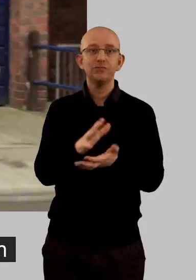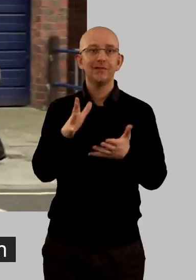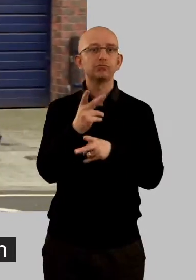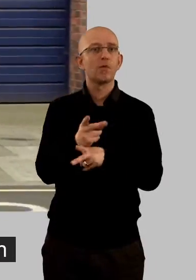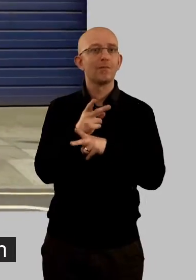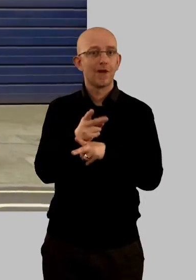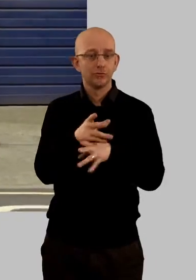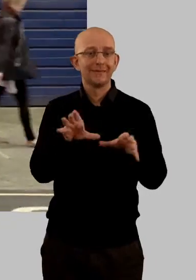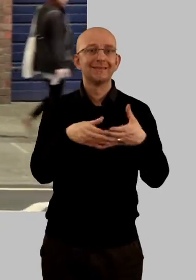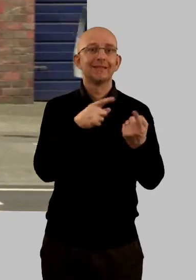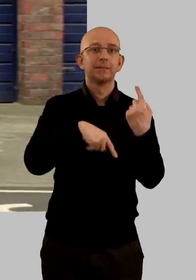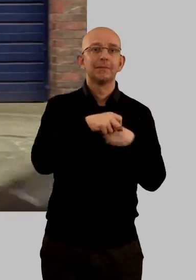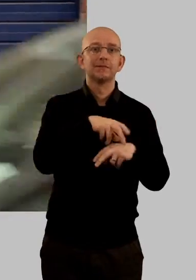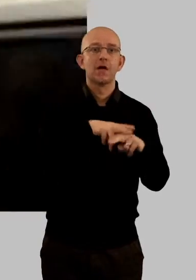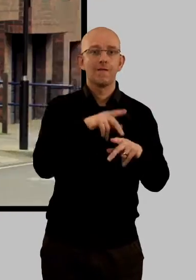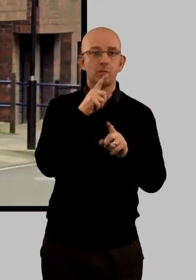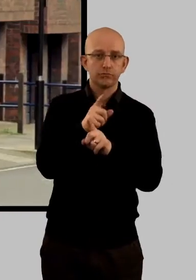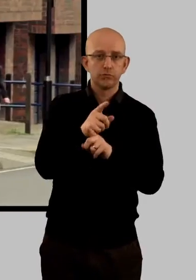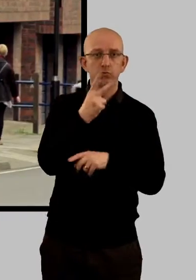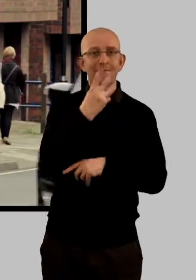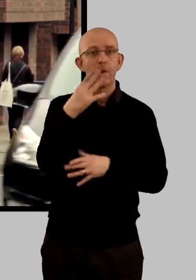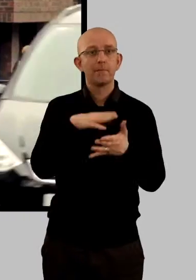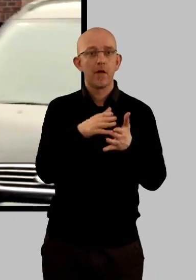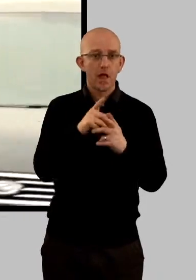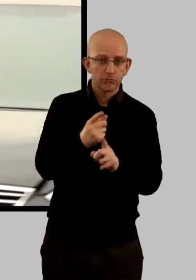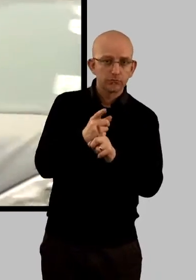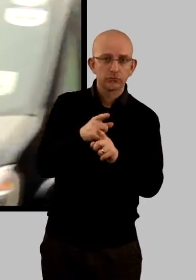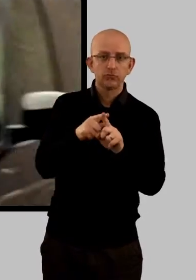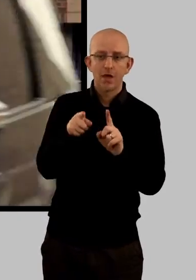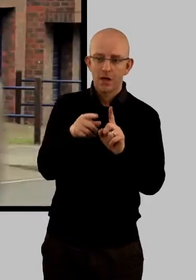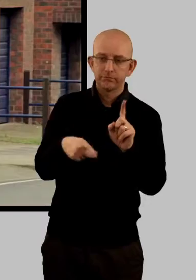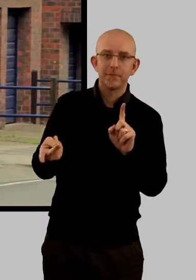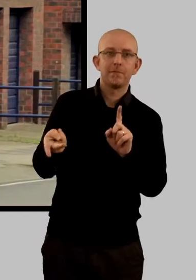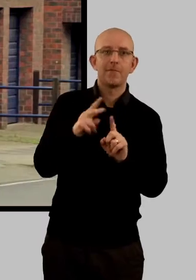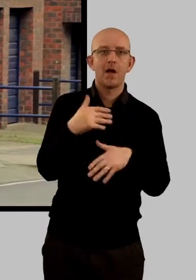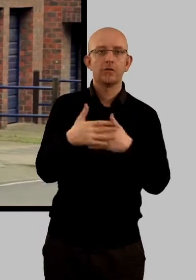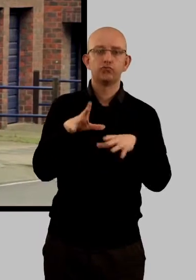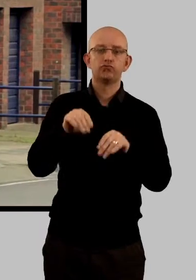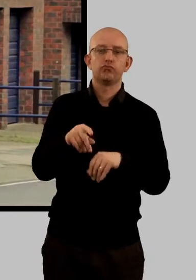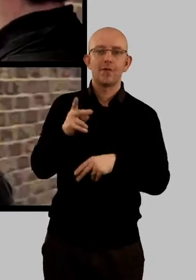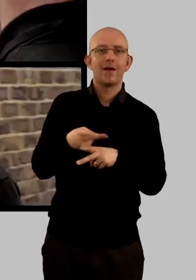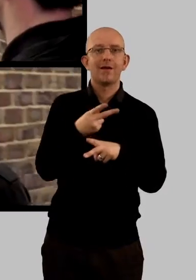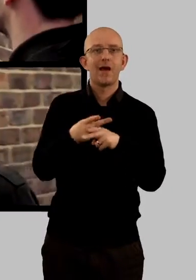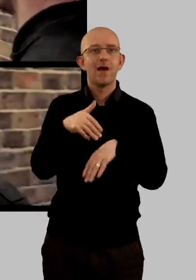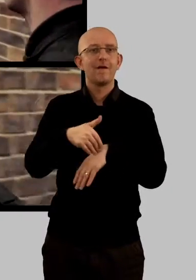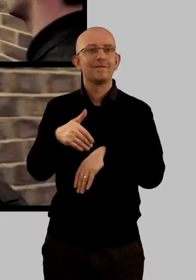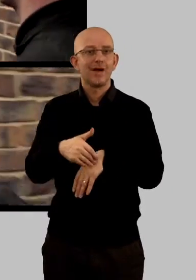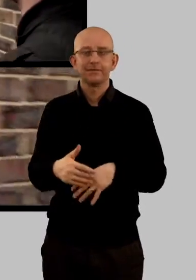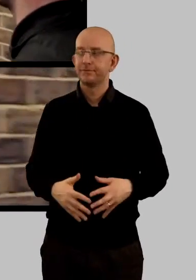on probation and a team of staff will spend the next 24 months helping him rebuild his life to prevent him re-offending.